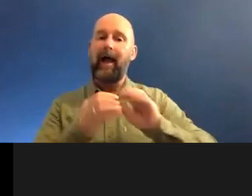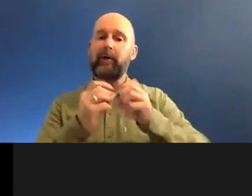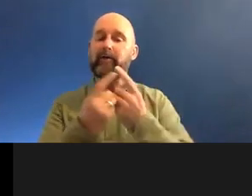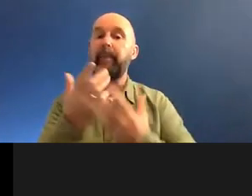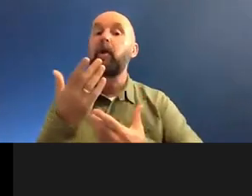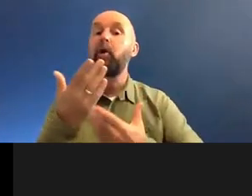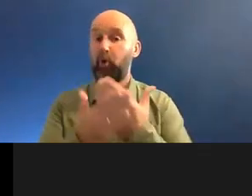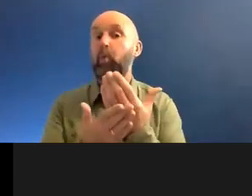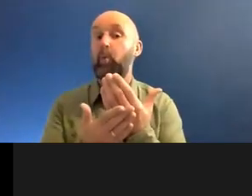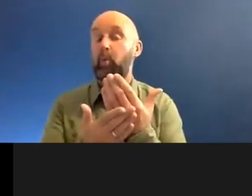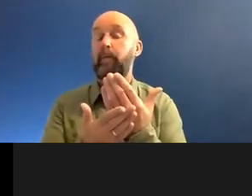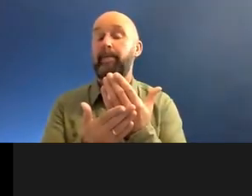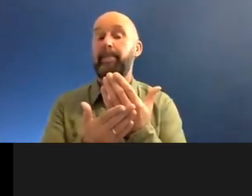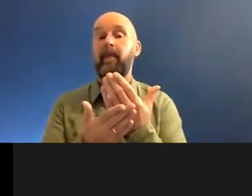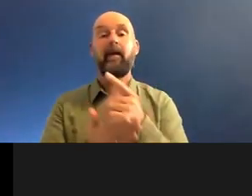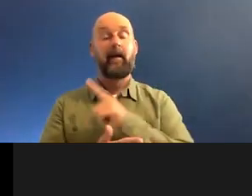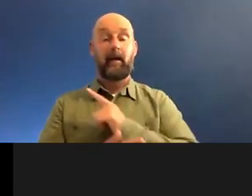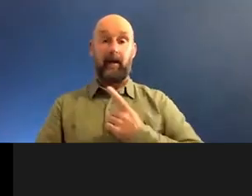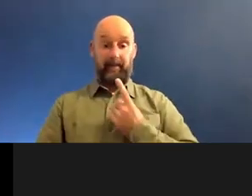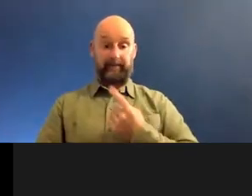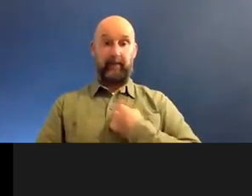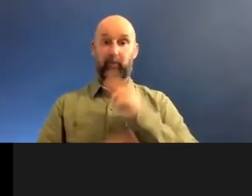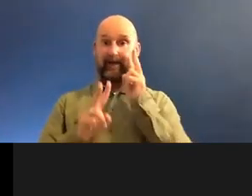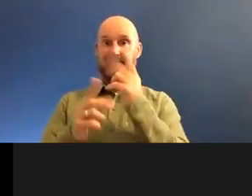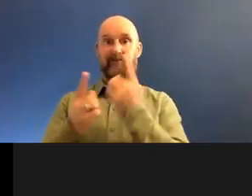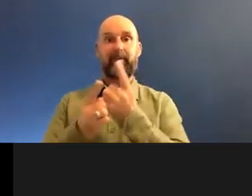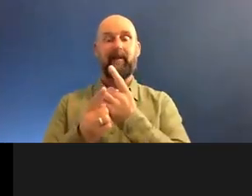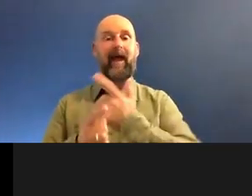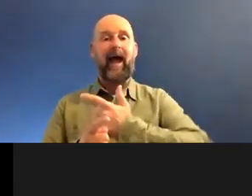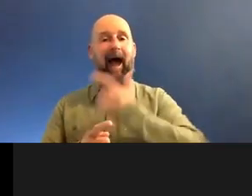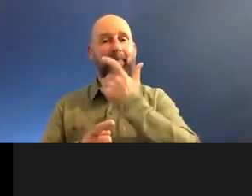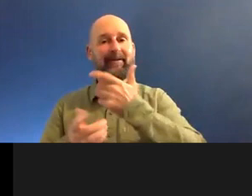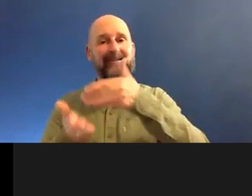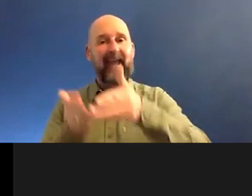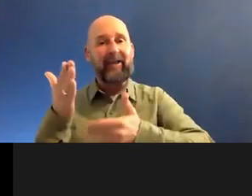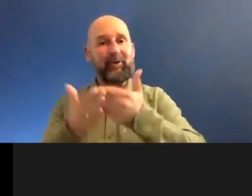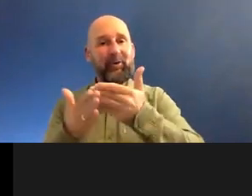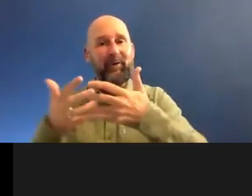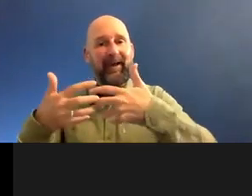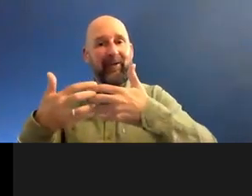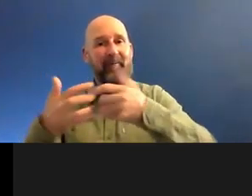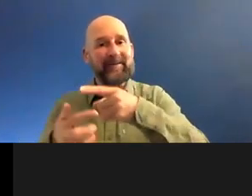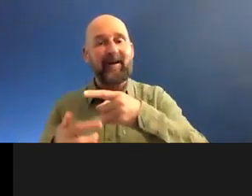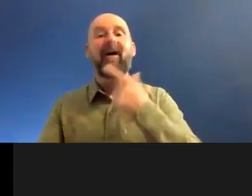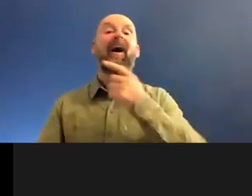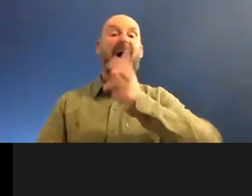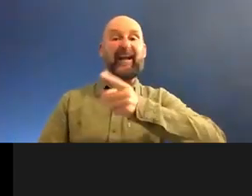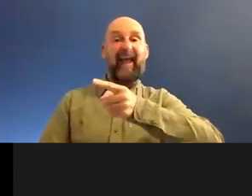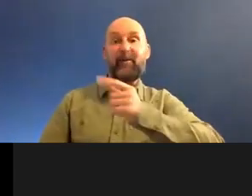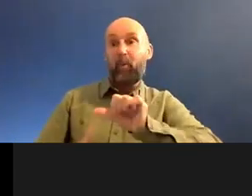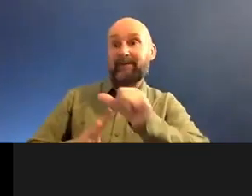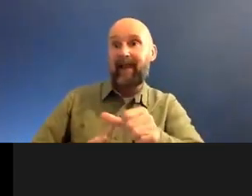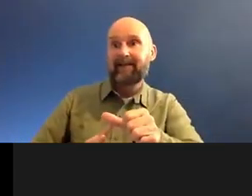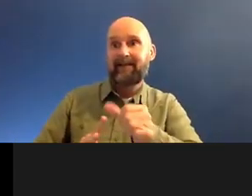I know when even myself, when I see something new, like Apple releasing a product, you go, Oh my God, here we go again. What are going to do?